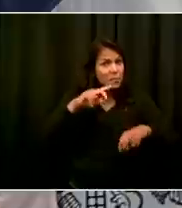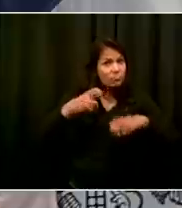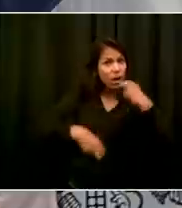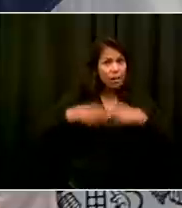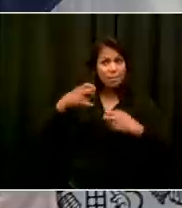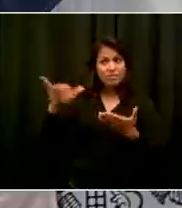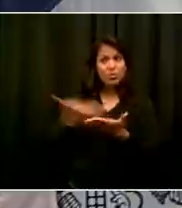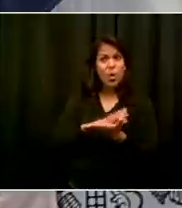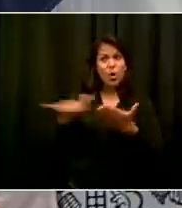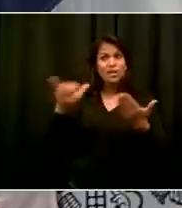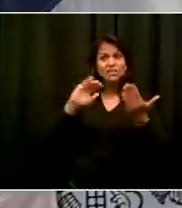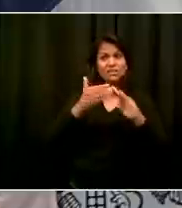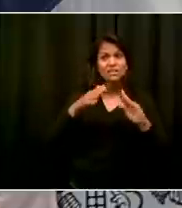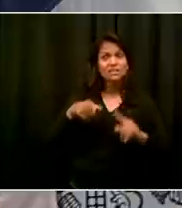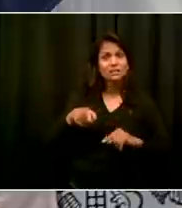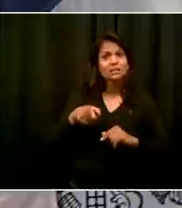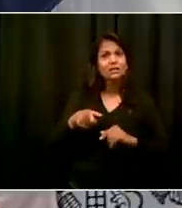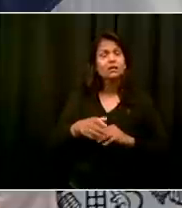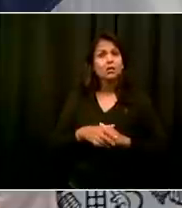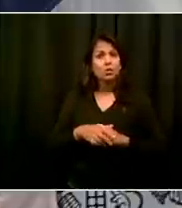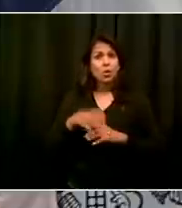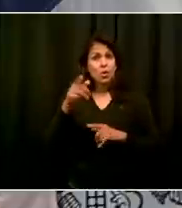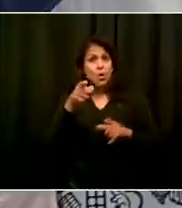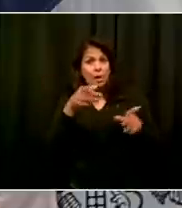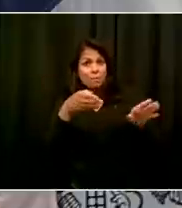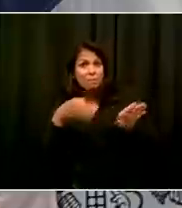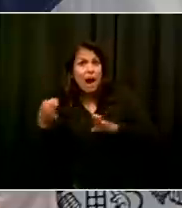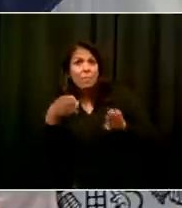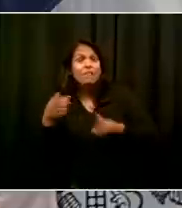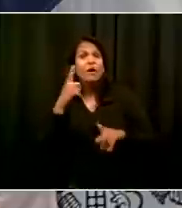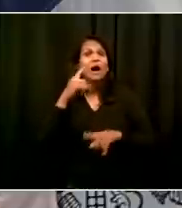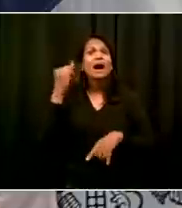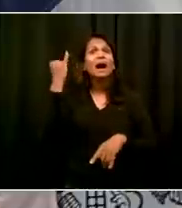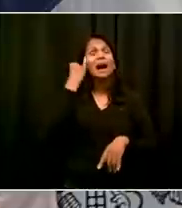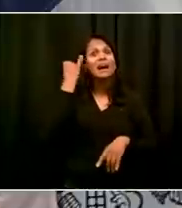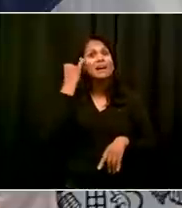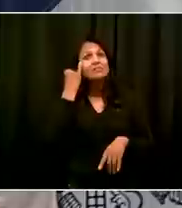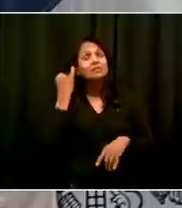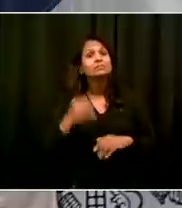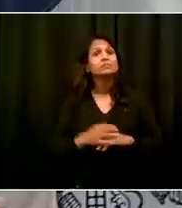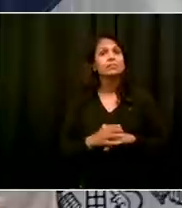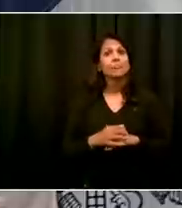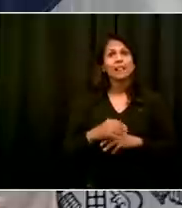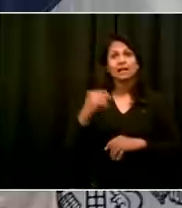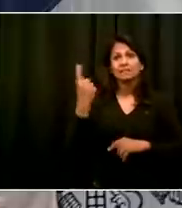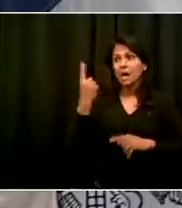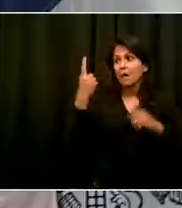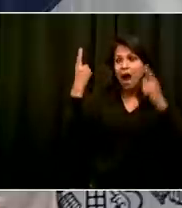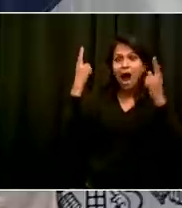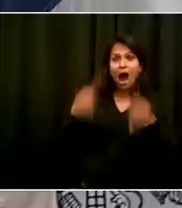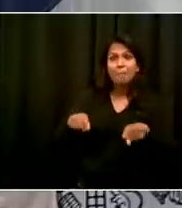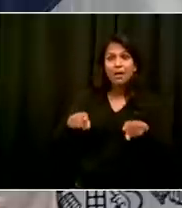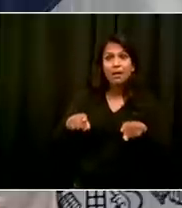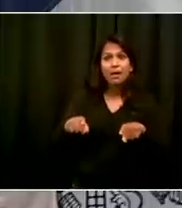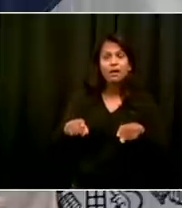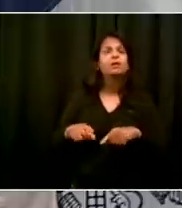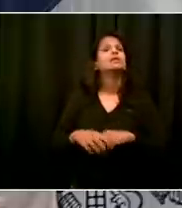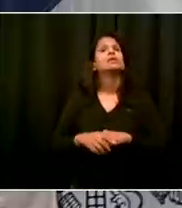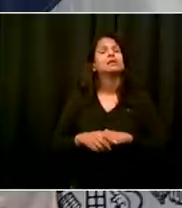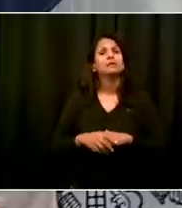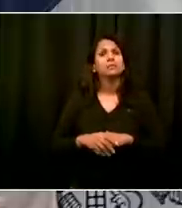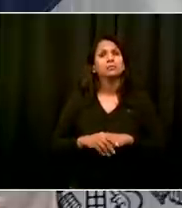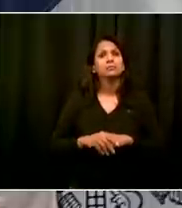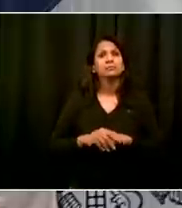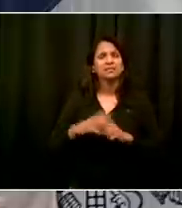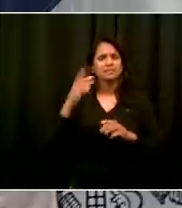So are you prepared if anything happened, like a second surge, then the city can handle the hospitals? Yes. The answer